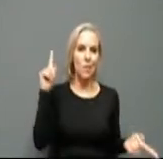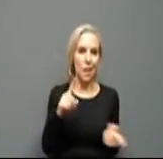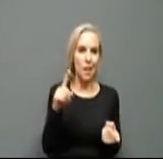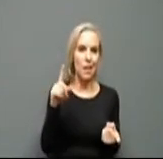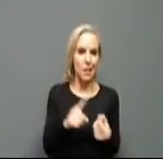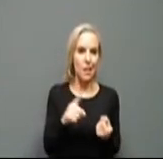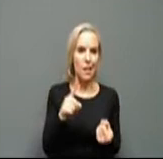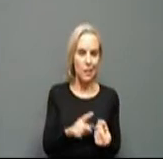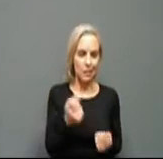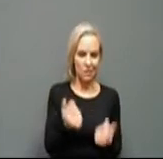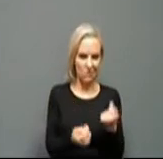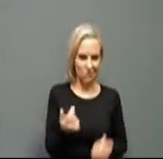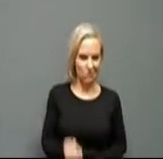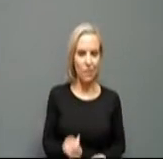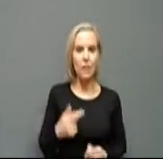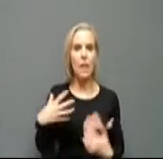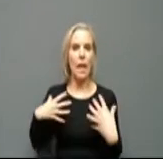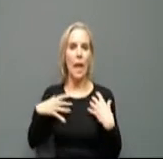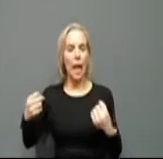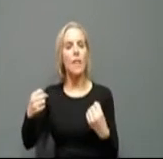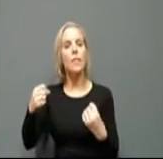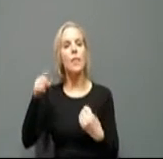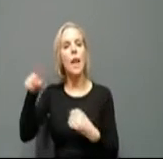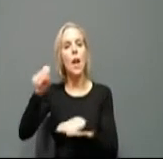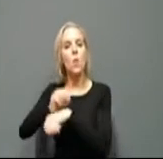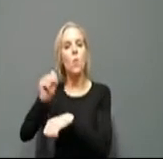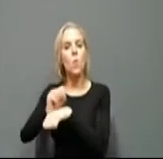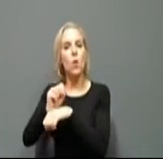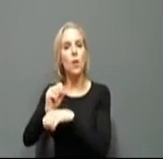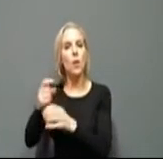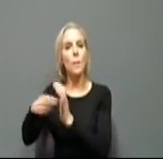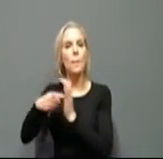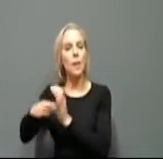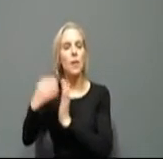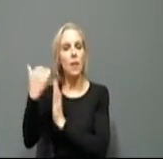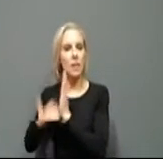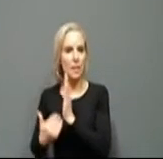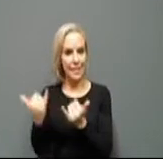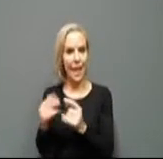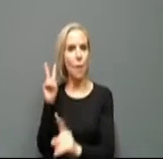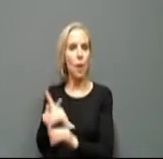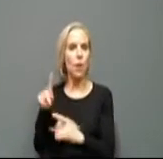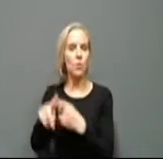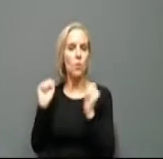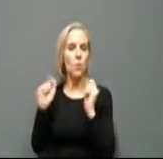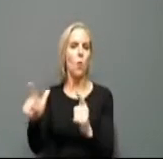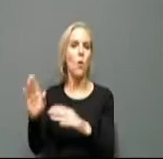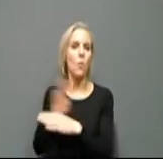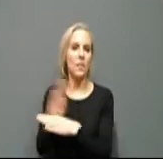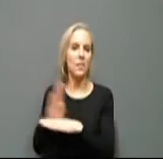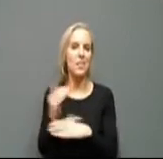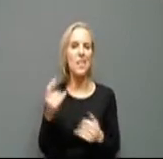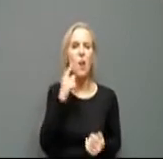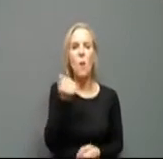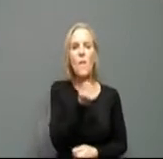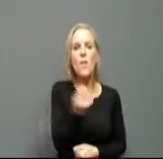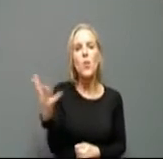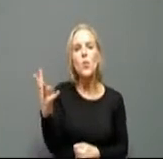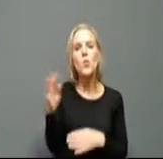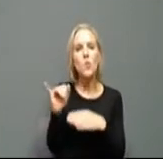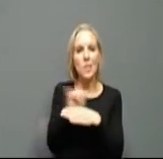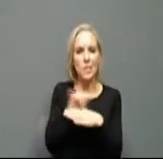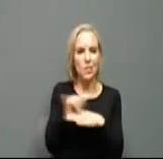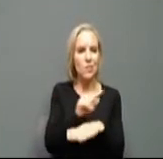work minimum requirement list and it now applies to all businesses. At this point, only a few industries have additional public health